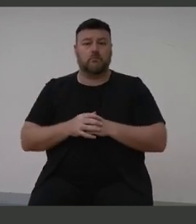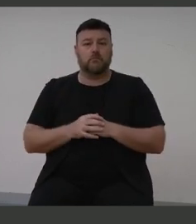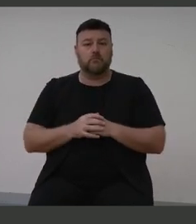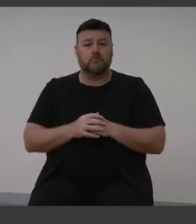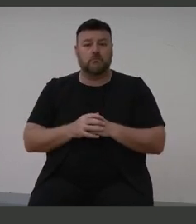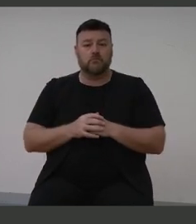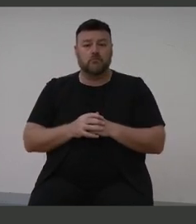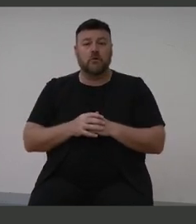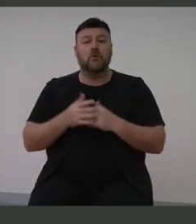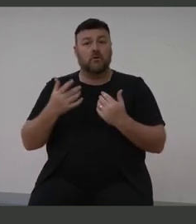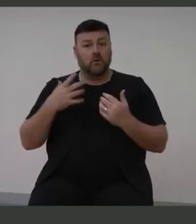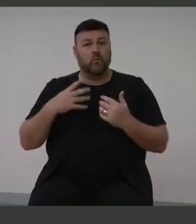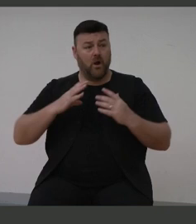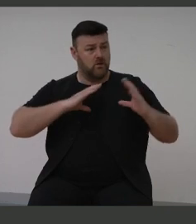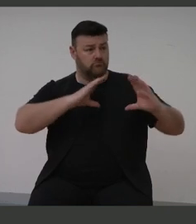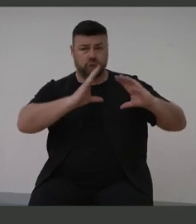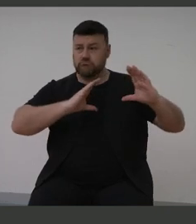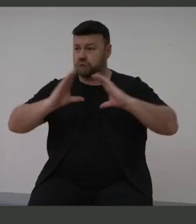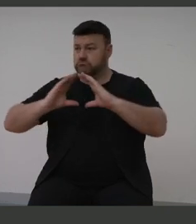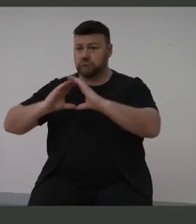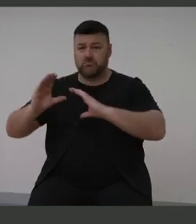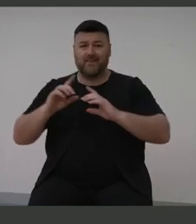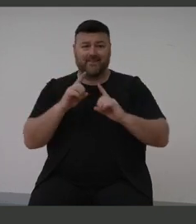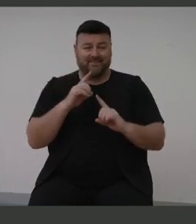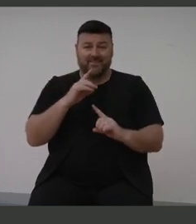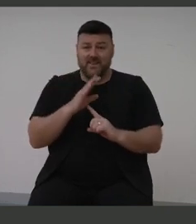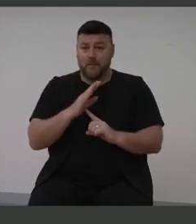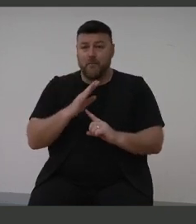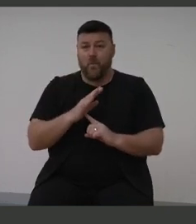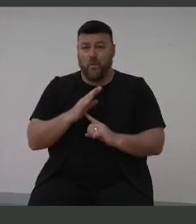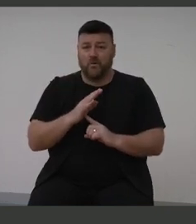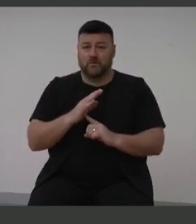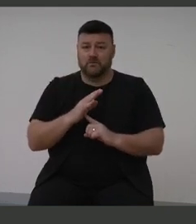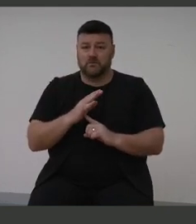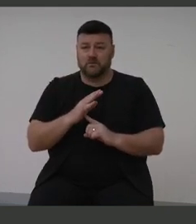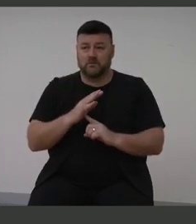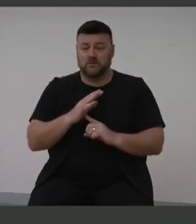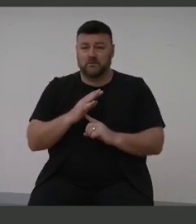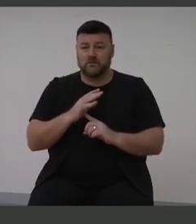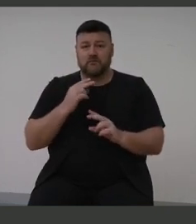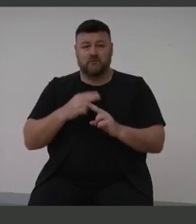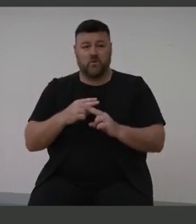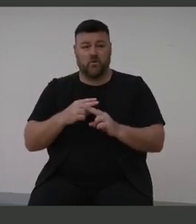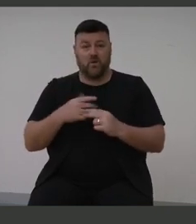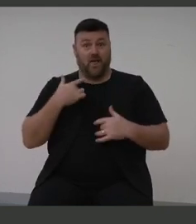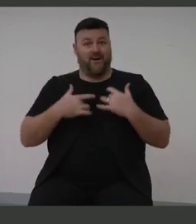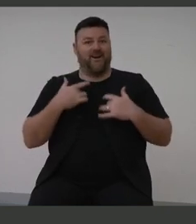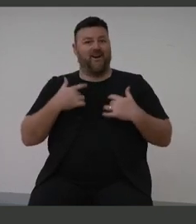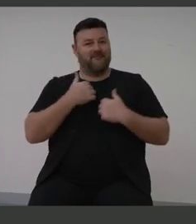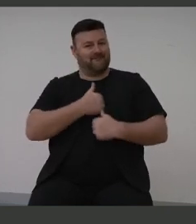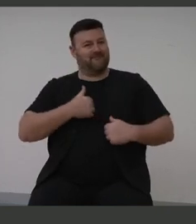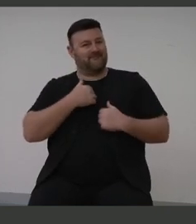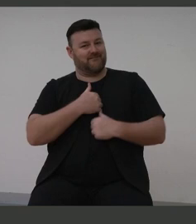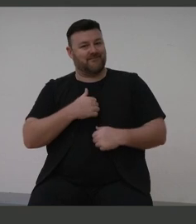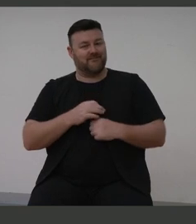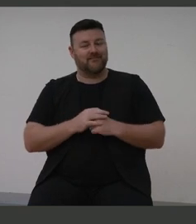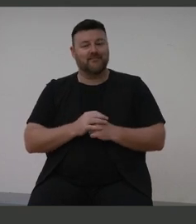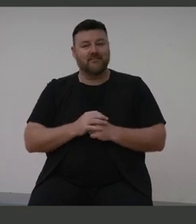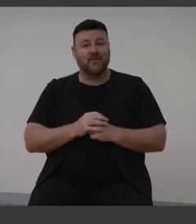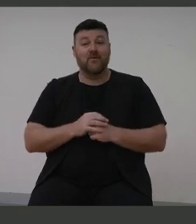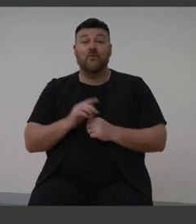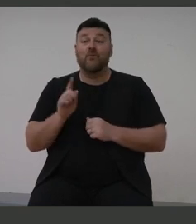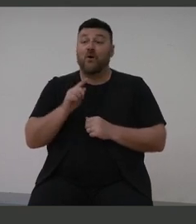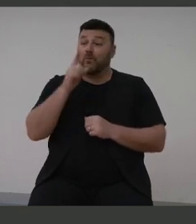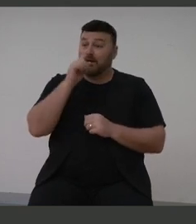other is so important to the enjoyment of life. And all the steps that can be